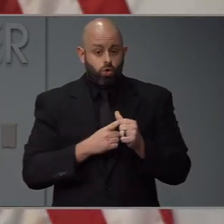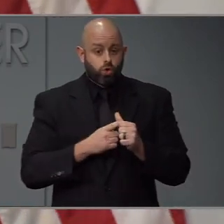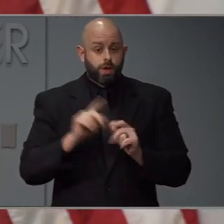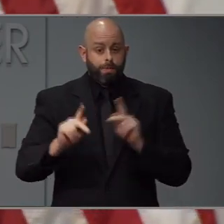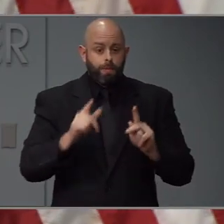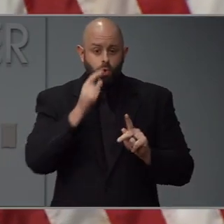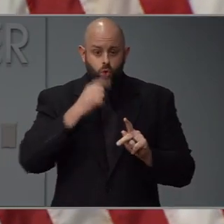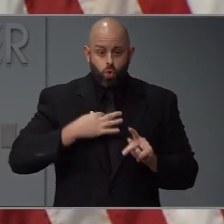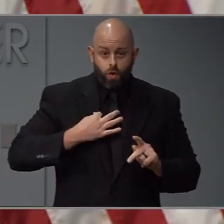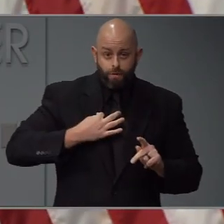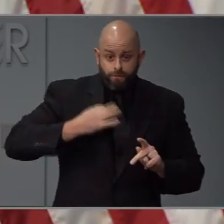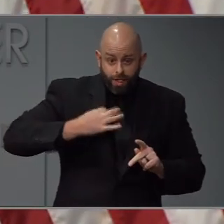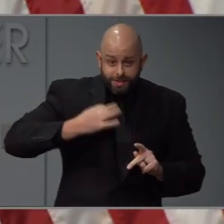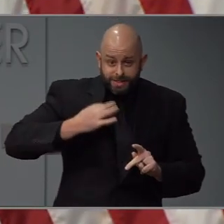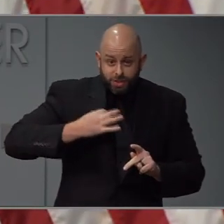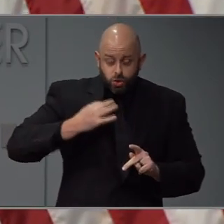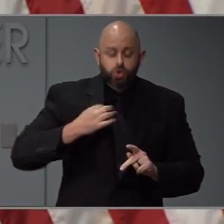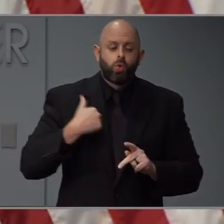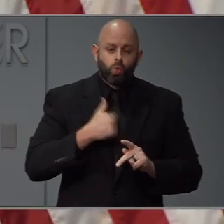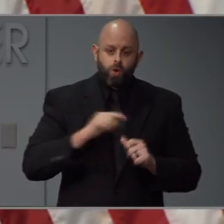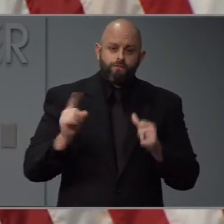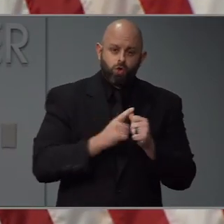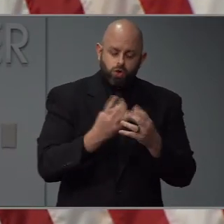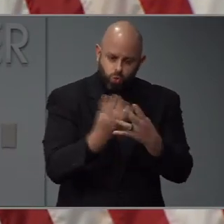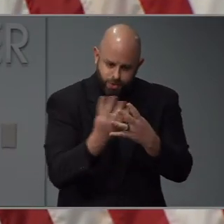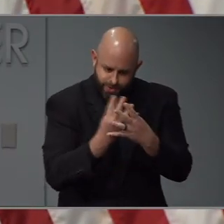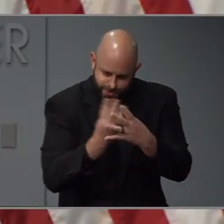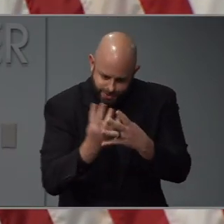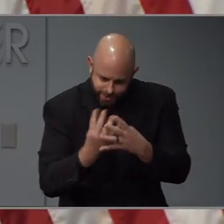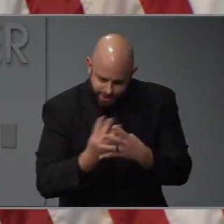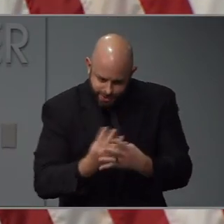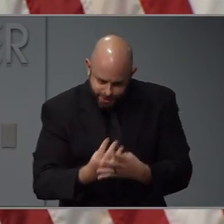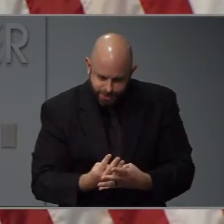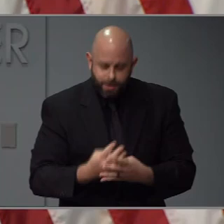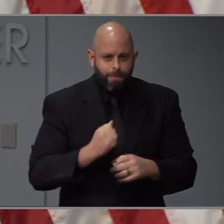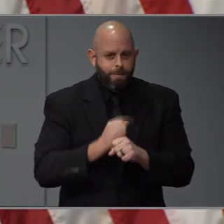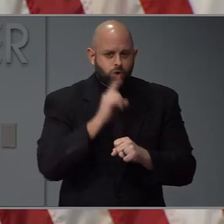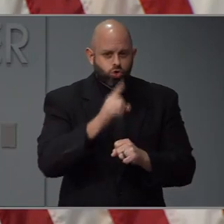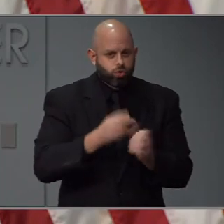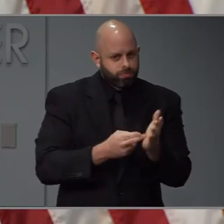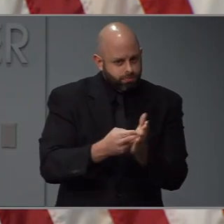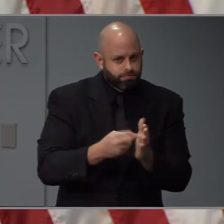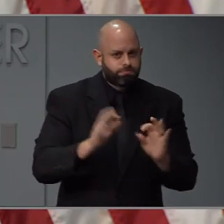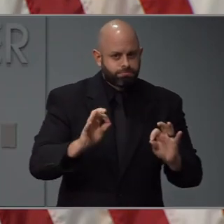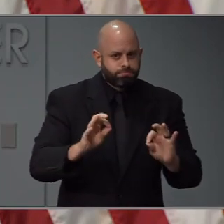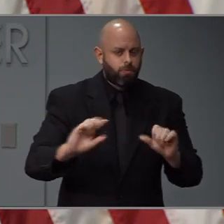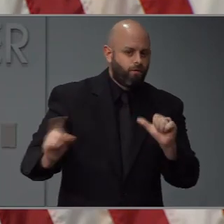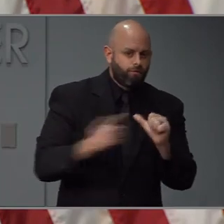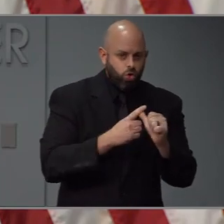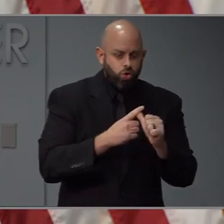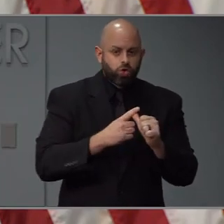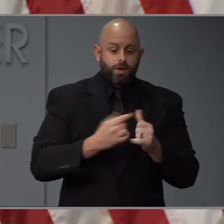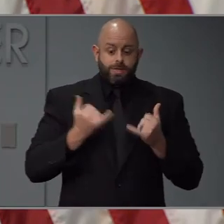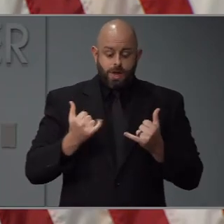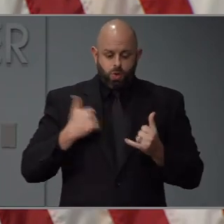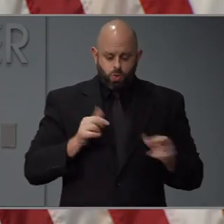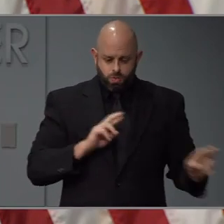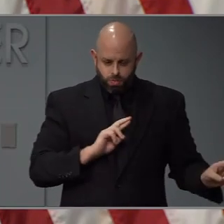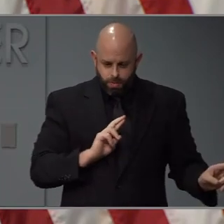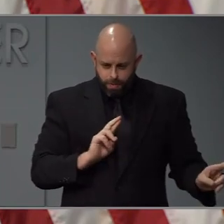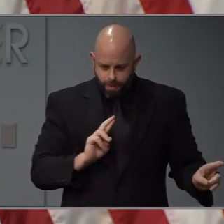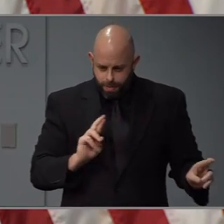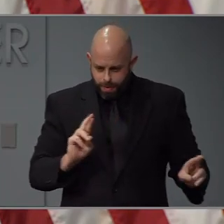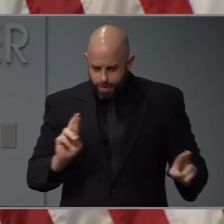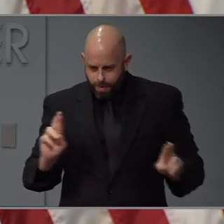they're being well-vetted, and then they're being placed what we would call into staging and ready to deploy